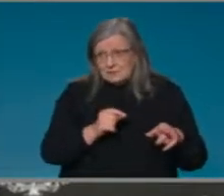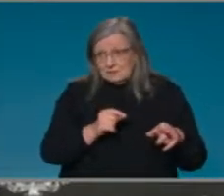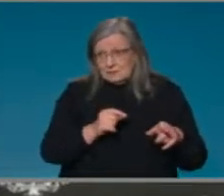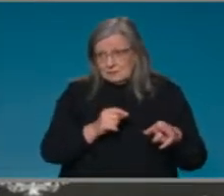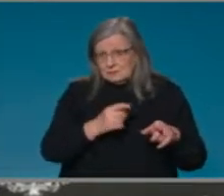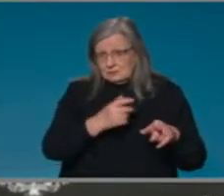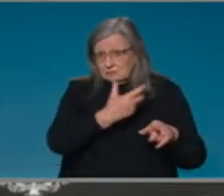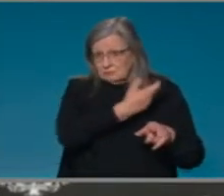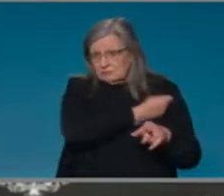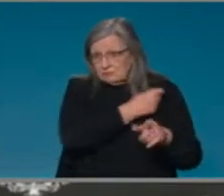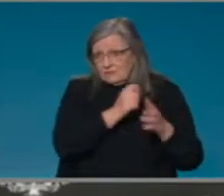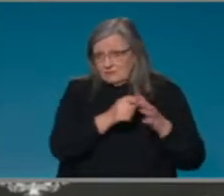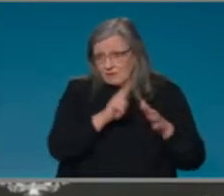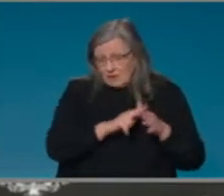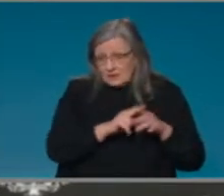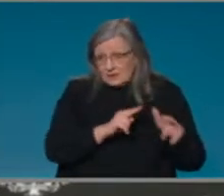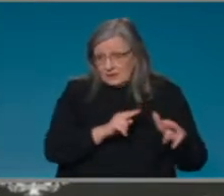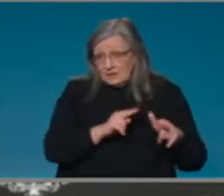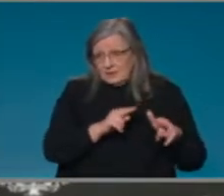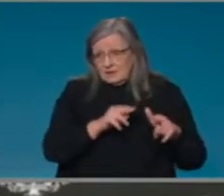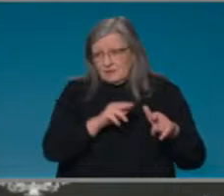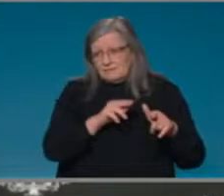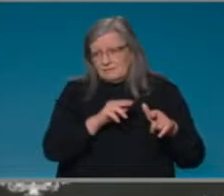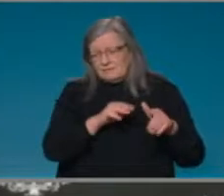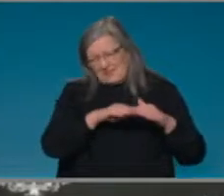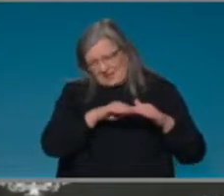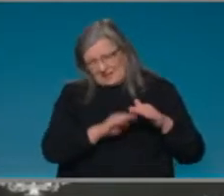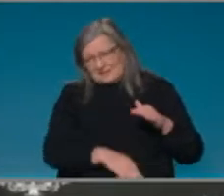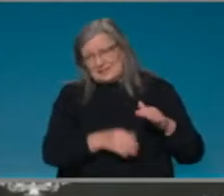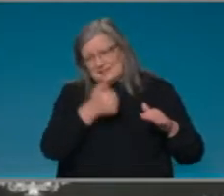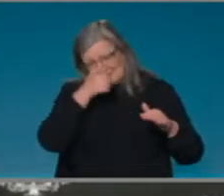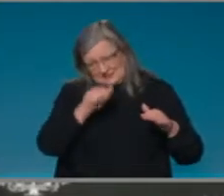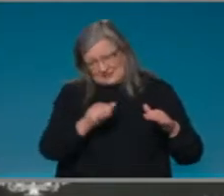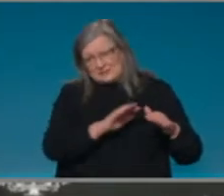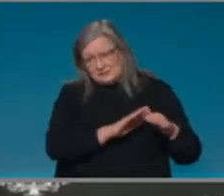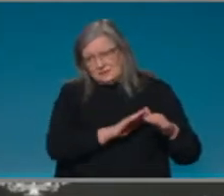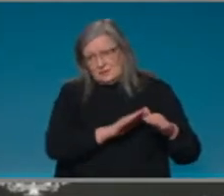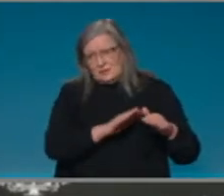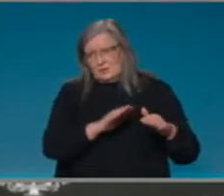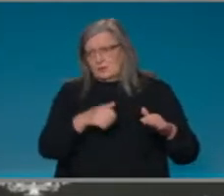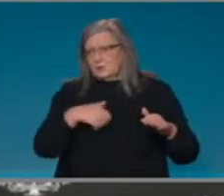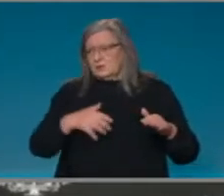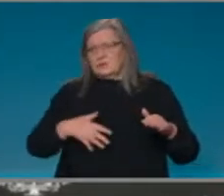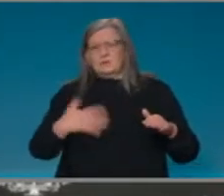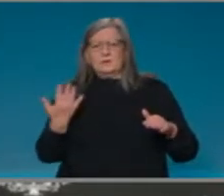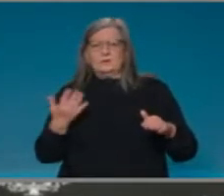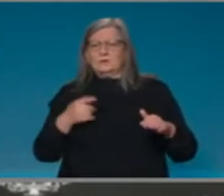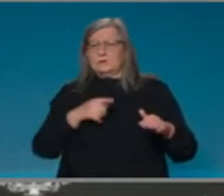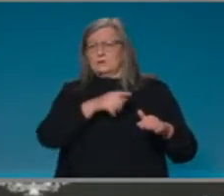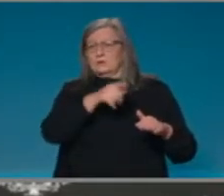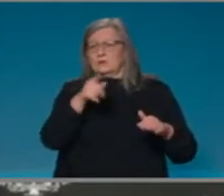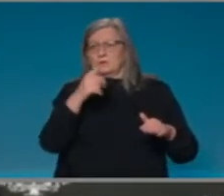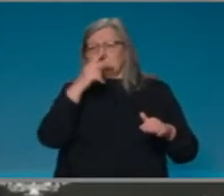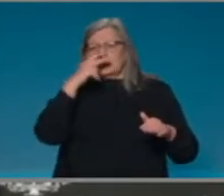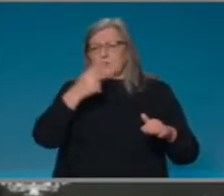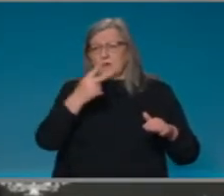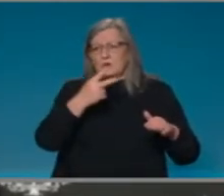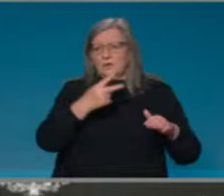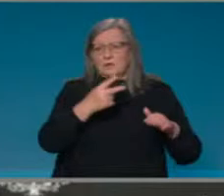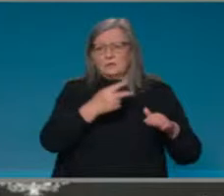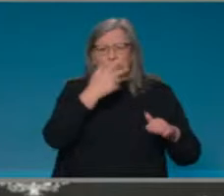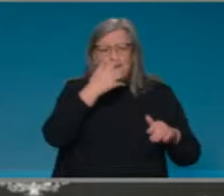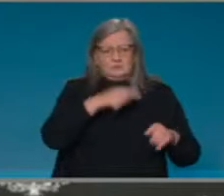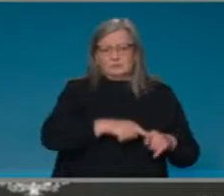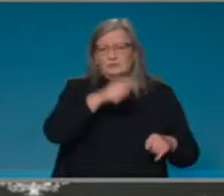Our job is to ensure that no person between 12 and 59 is denied a vaccine,